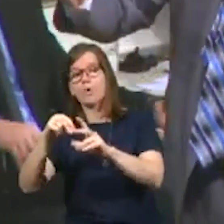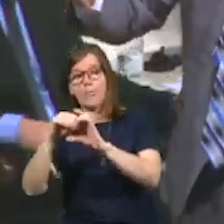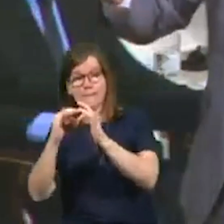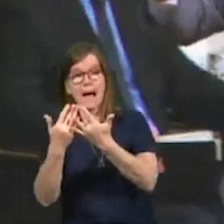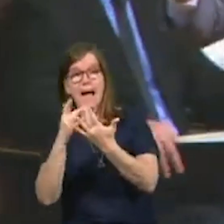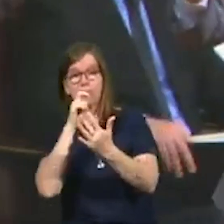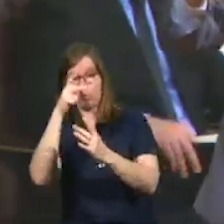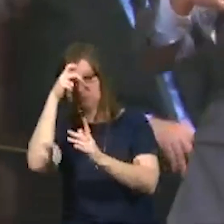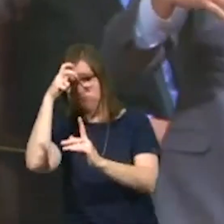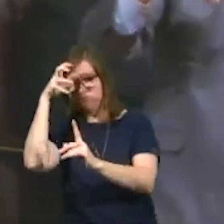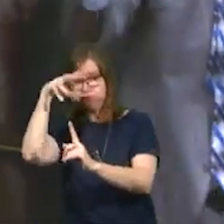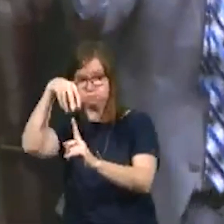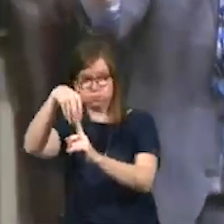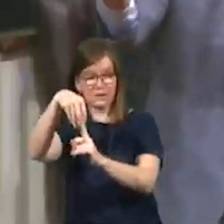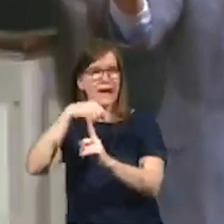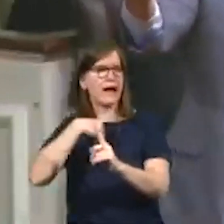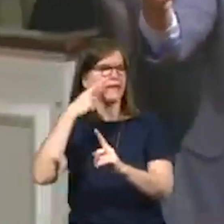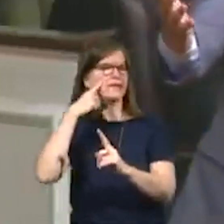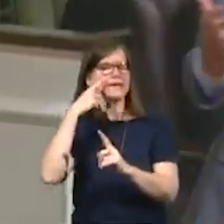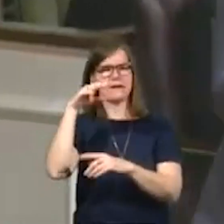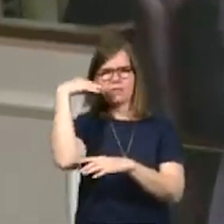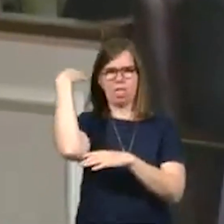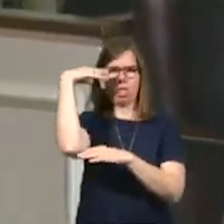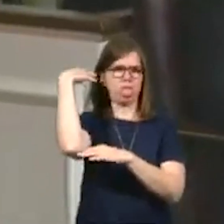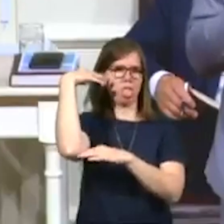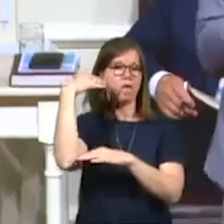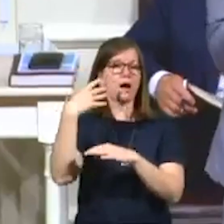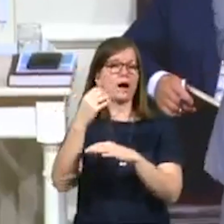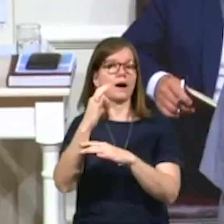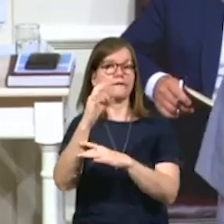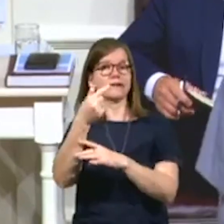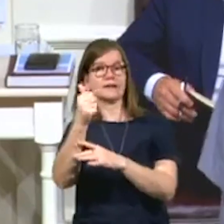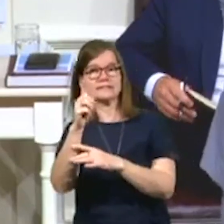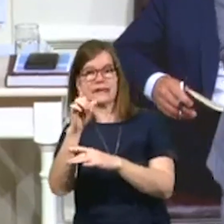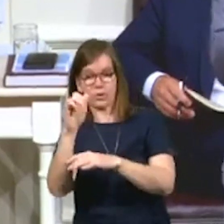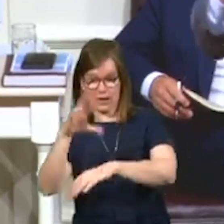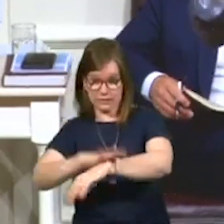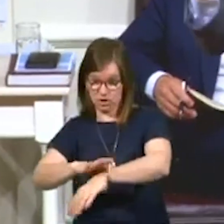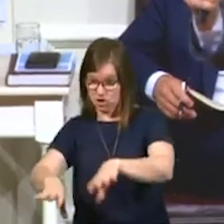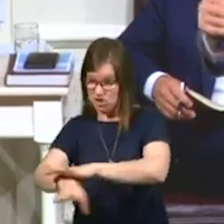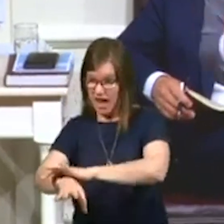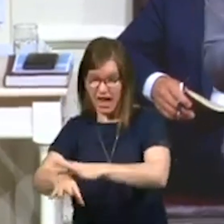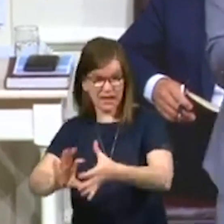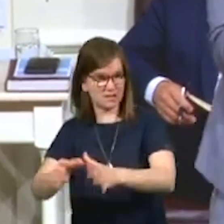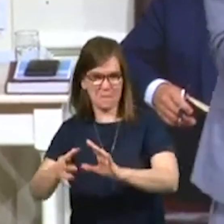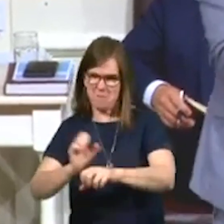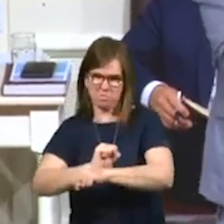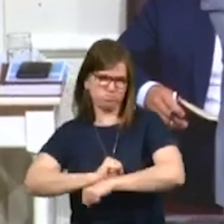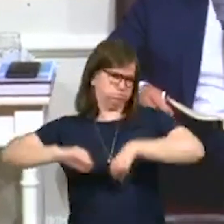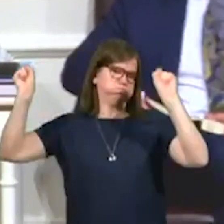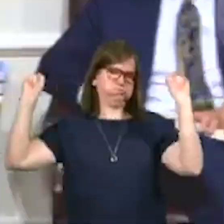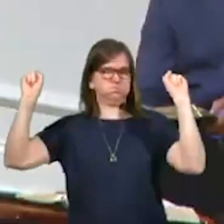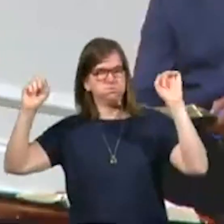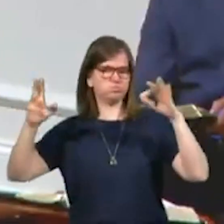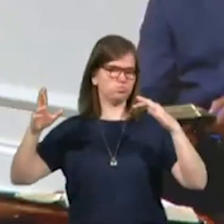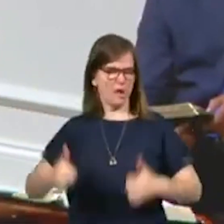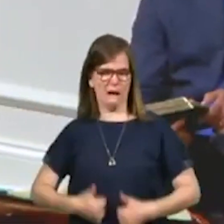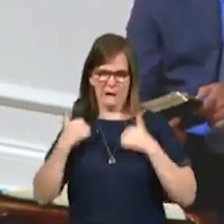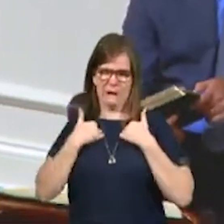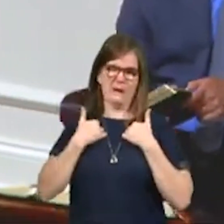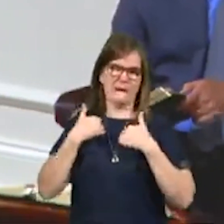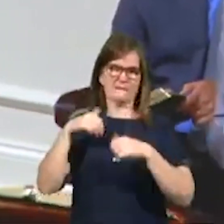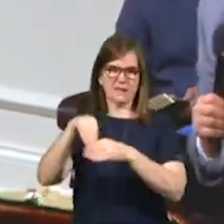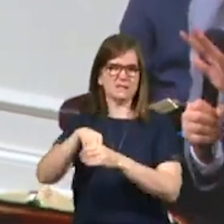possessed. And, uh, I think of the maniac of Gadara, how, how they would chain him and he would break out of the chains and he lived amongst the